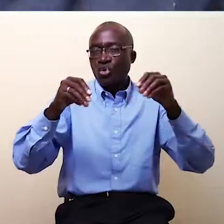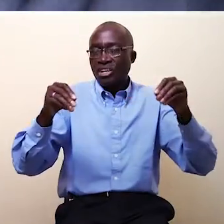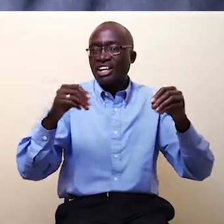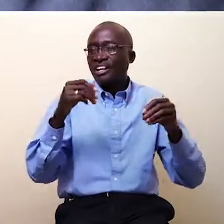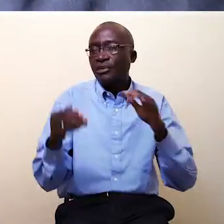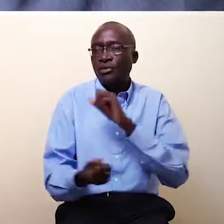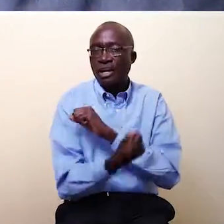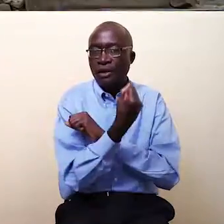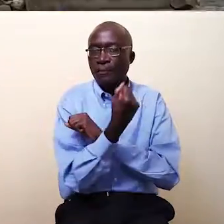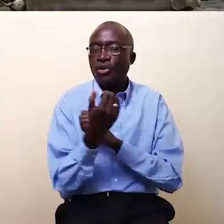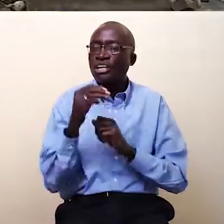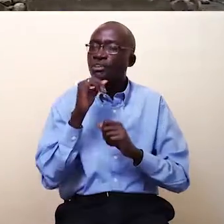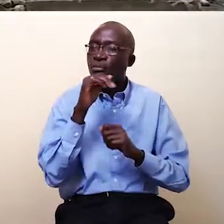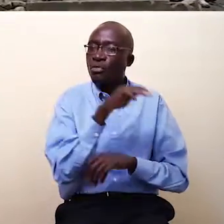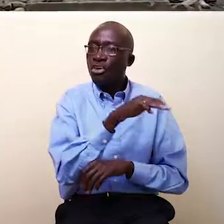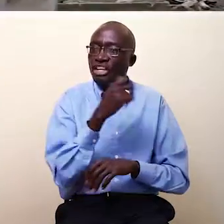the States.